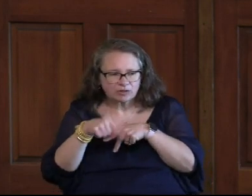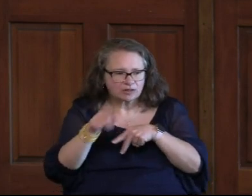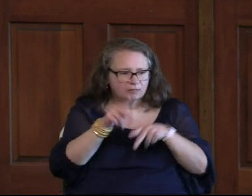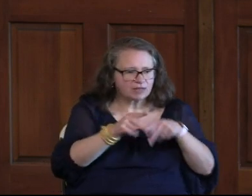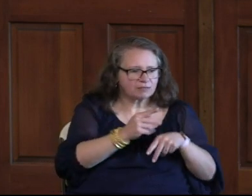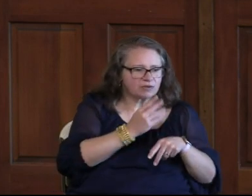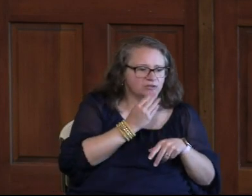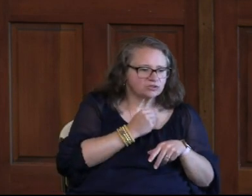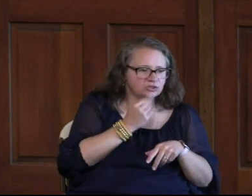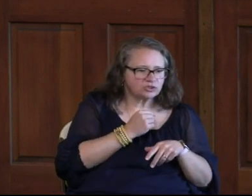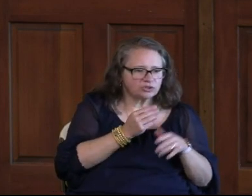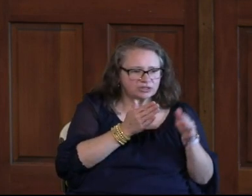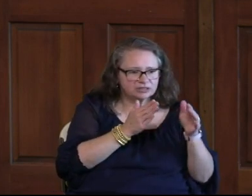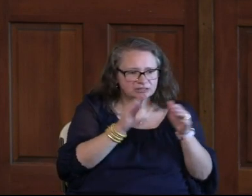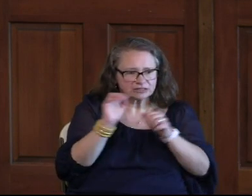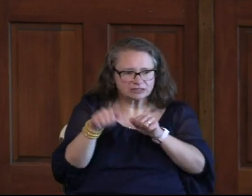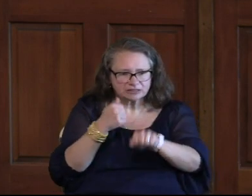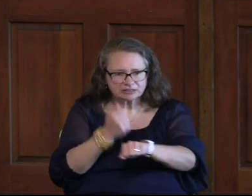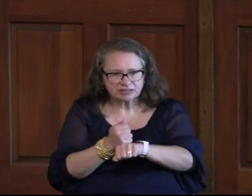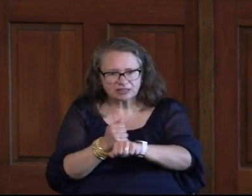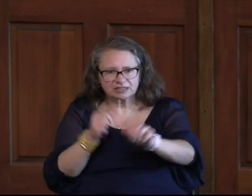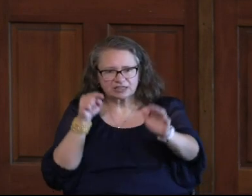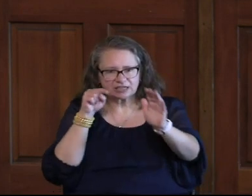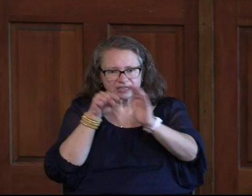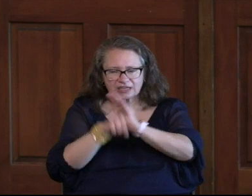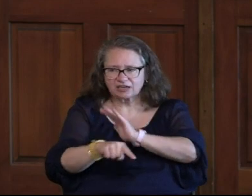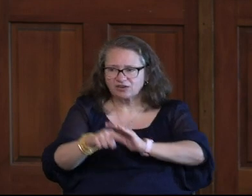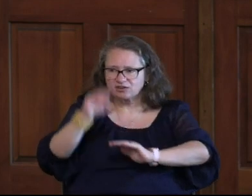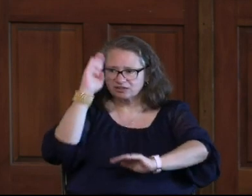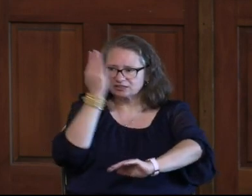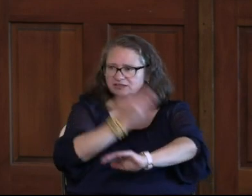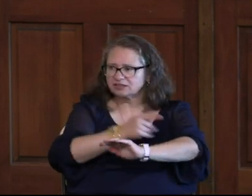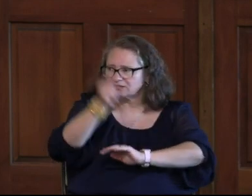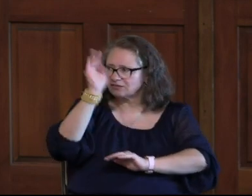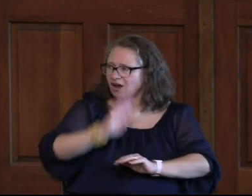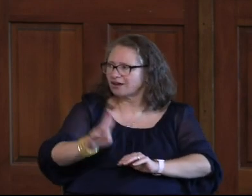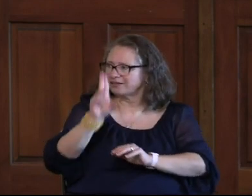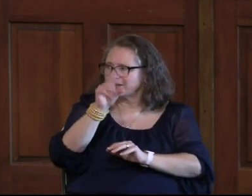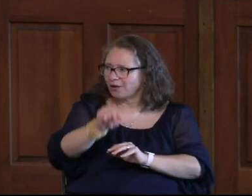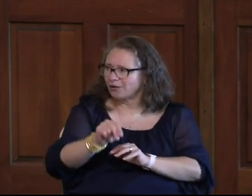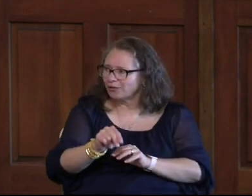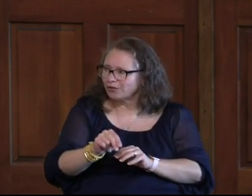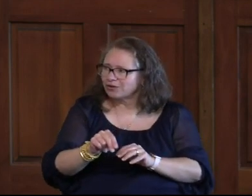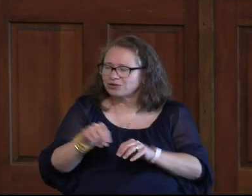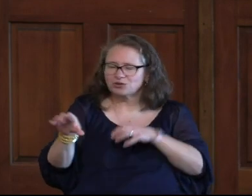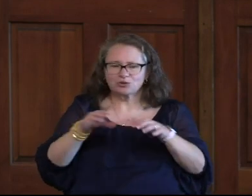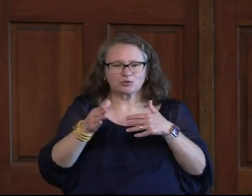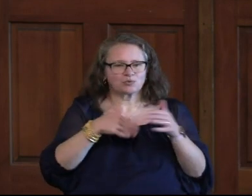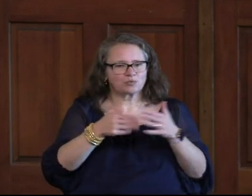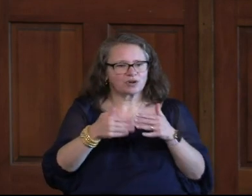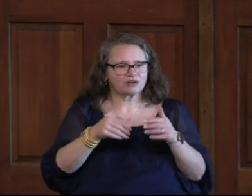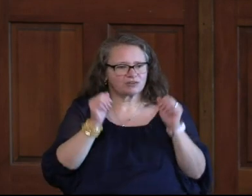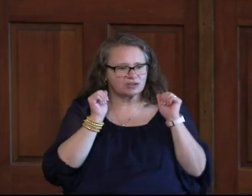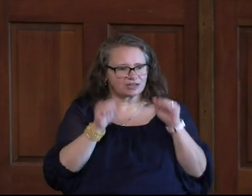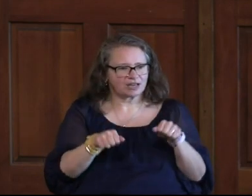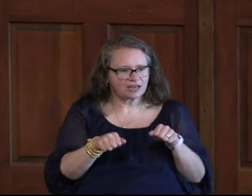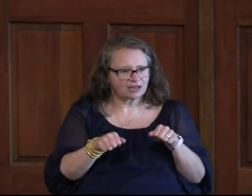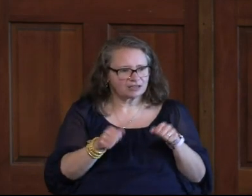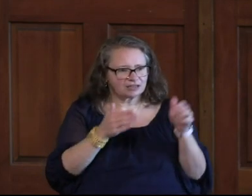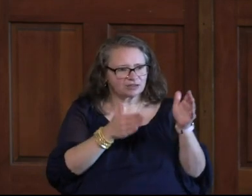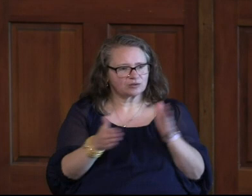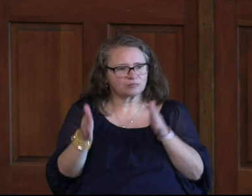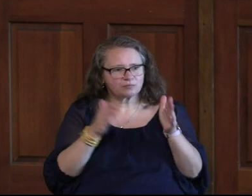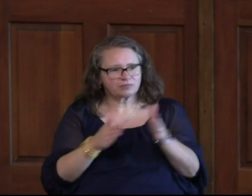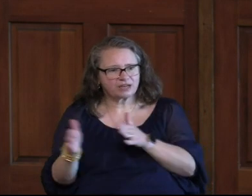To Thwart The Plans Of God And To Crucify The Son Of God No To Do Whatever Your Hand And Your